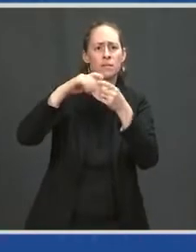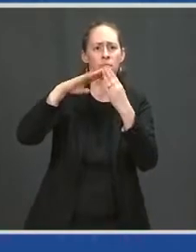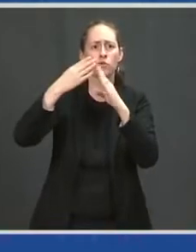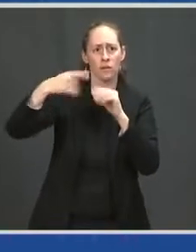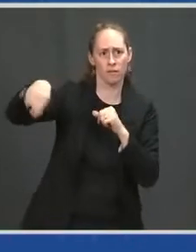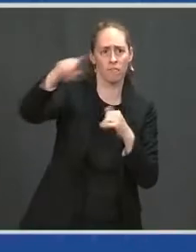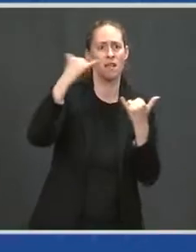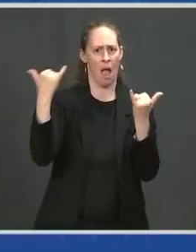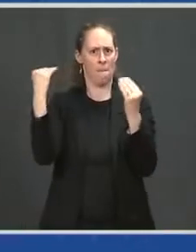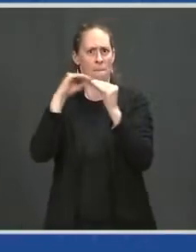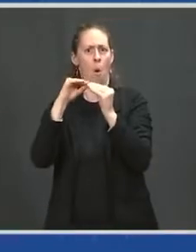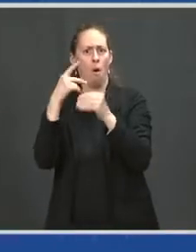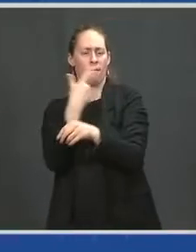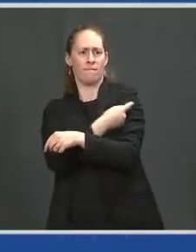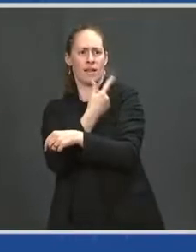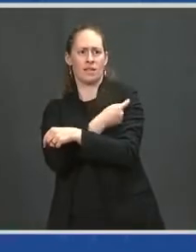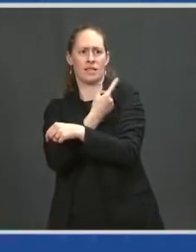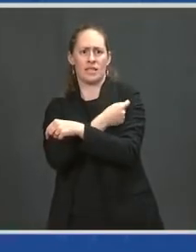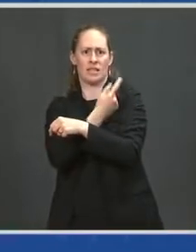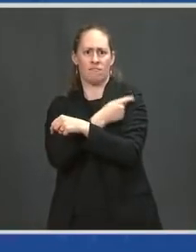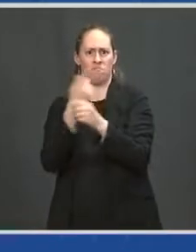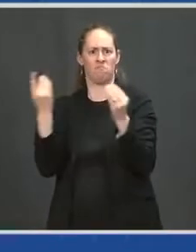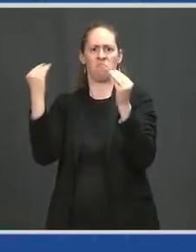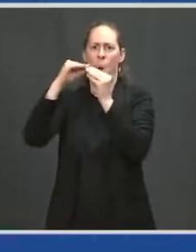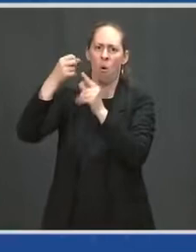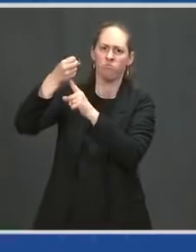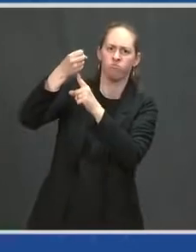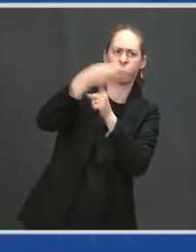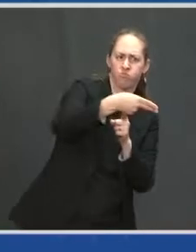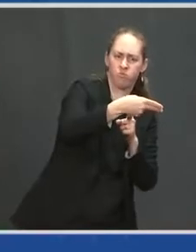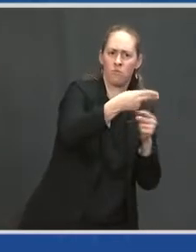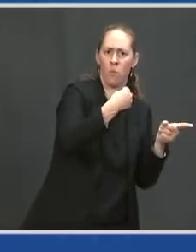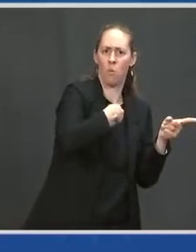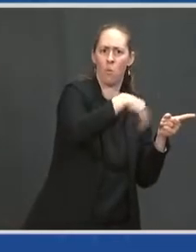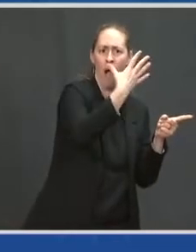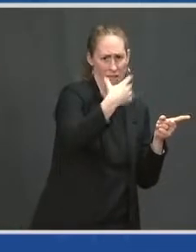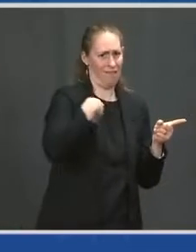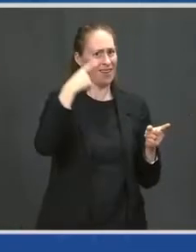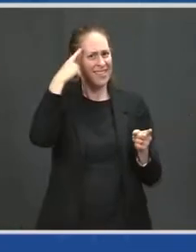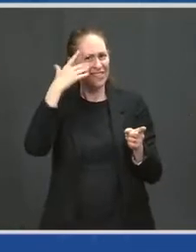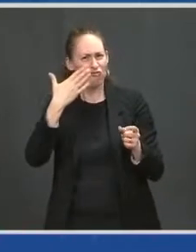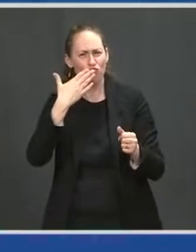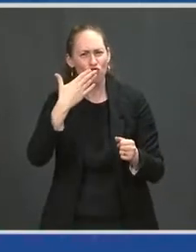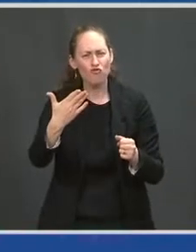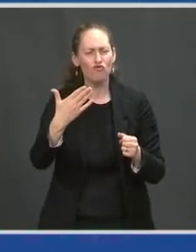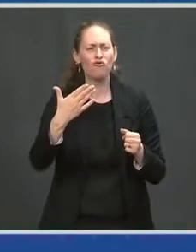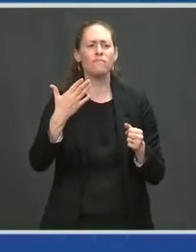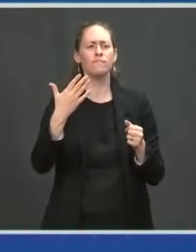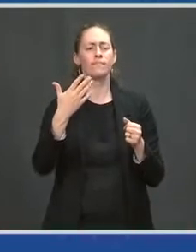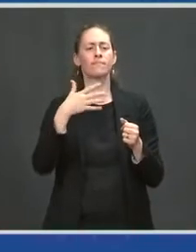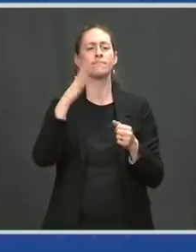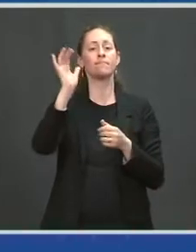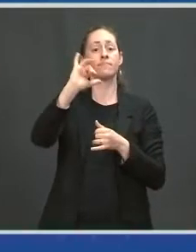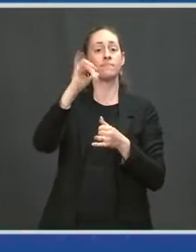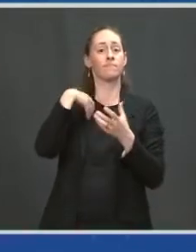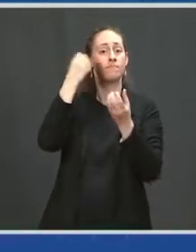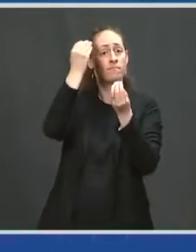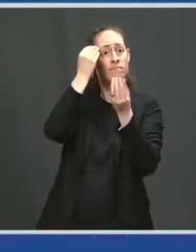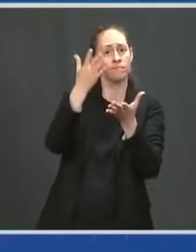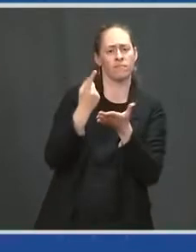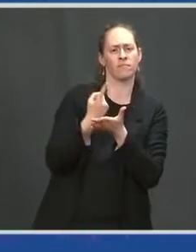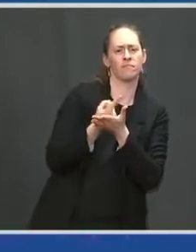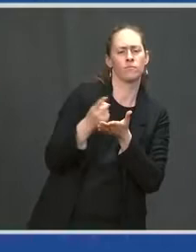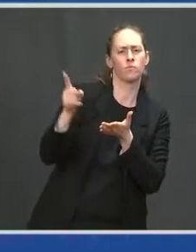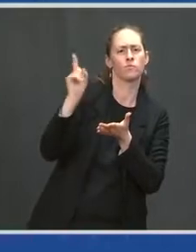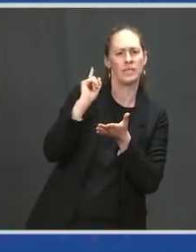sign of progress on that front as well. Now, last week, I announced that we had crossed the